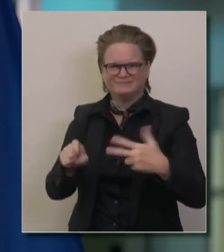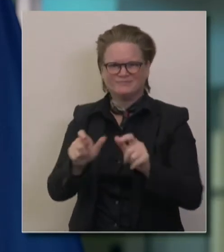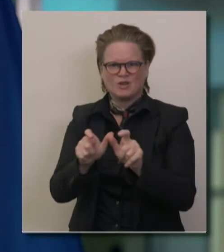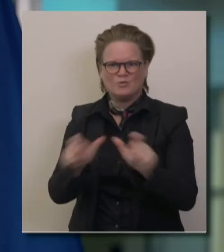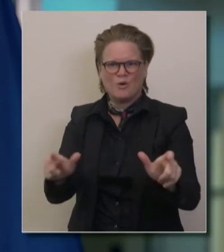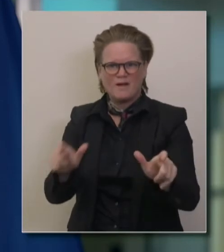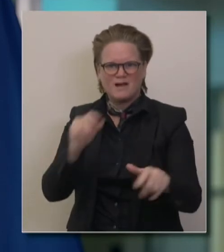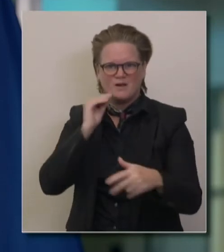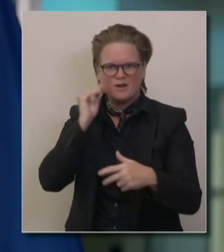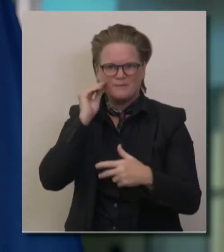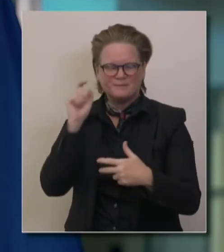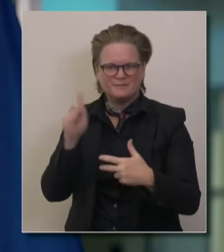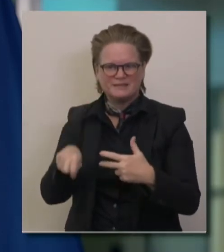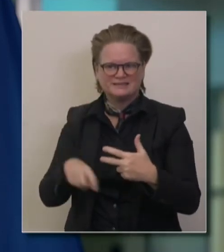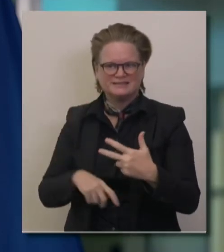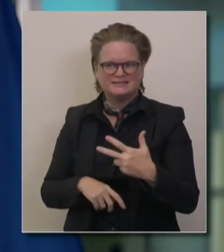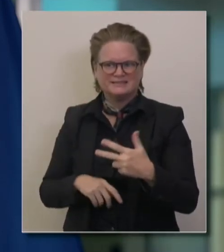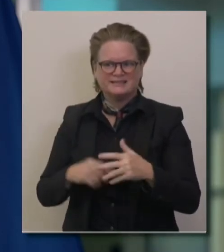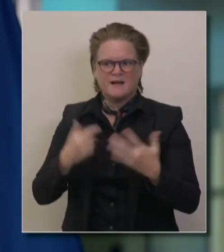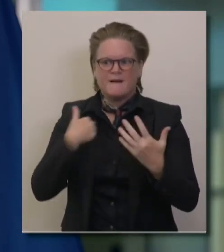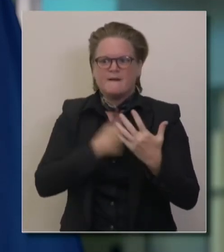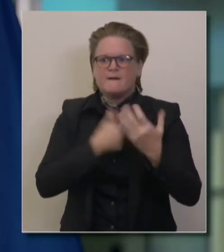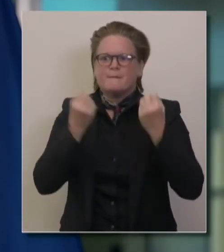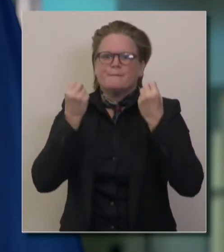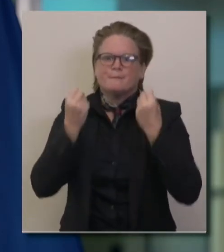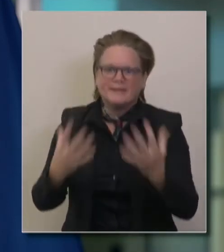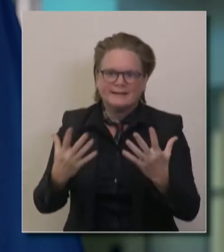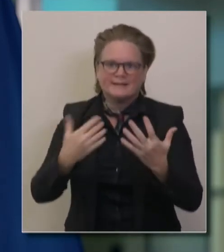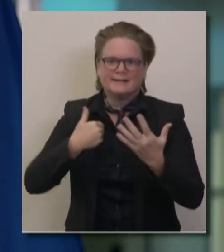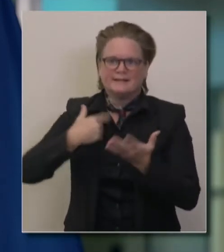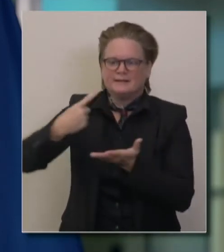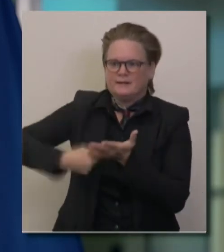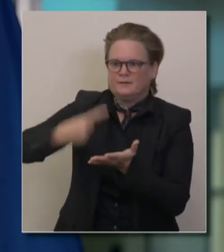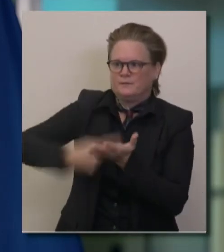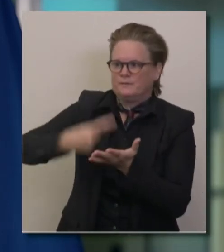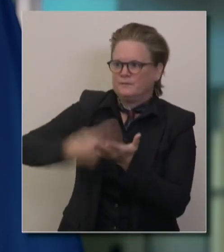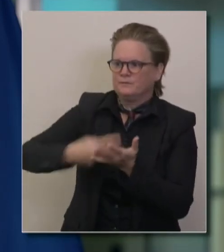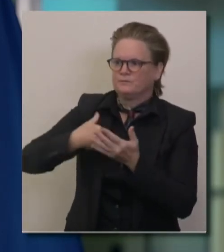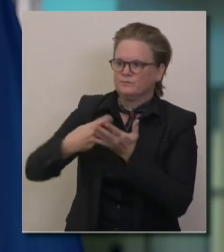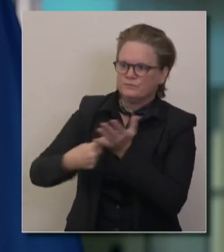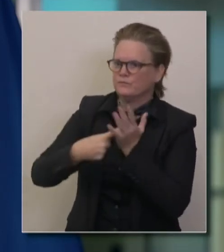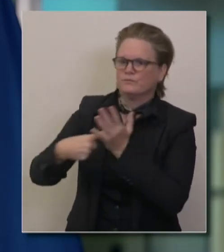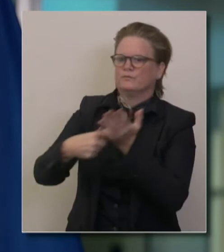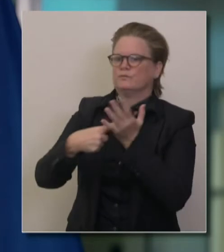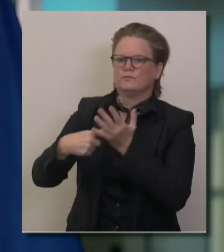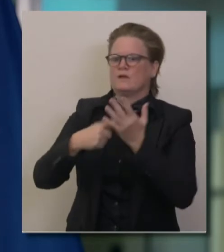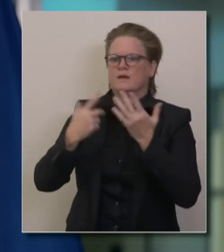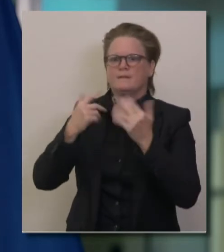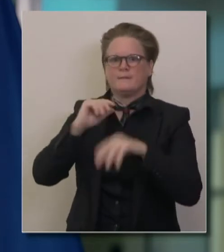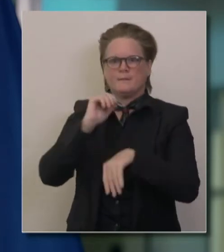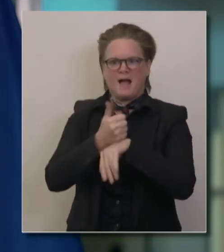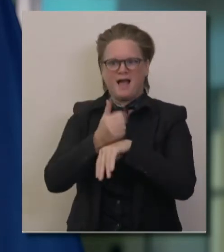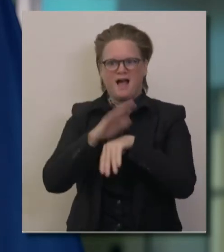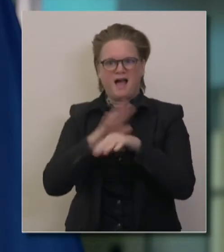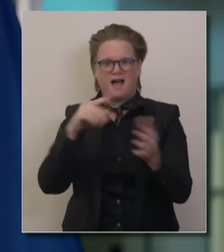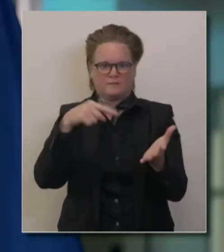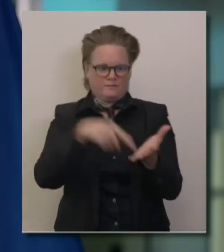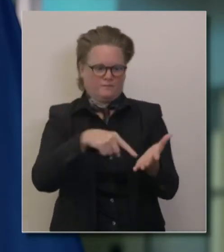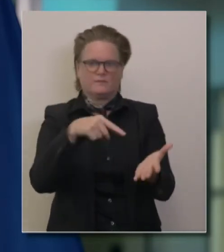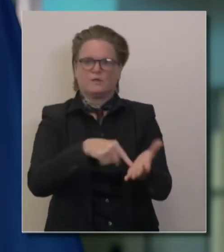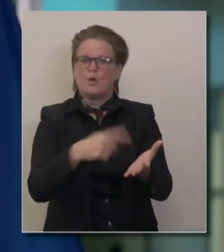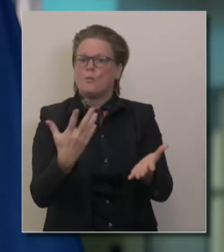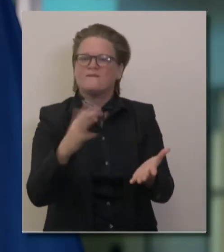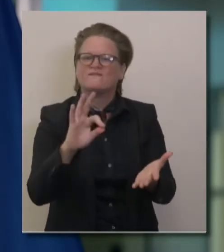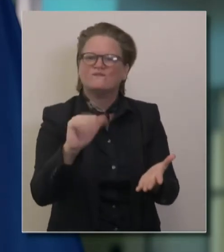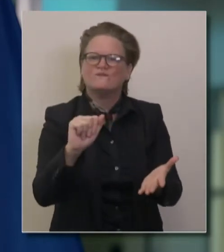I can assure you we've had many conversations, and we've been gaming this out based upon the facts. The facts determined the when,